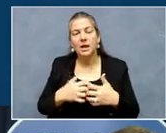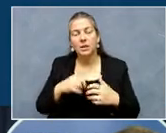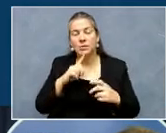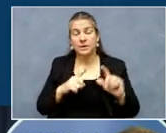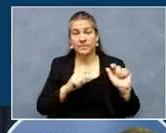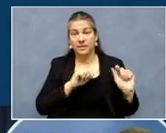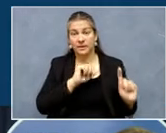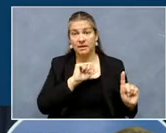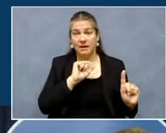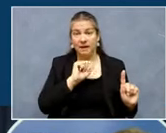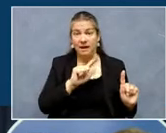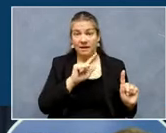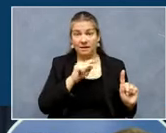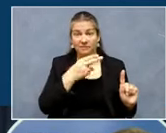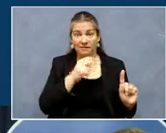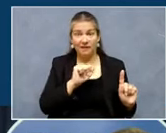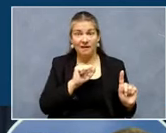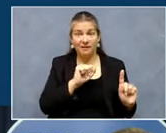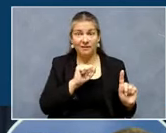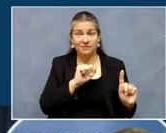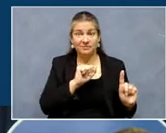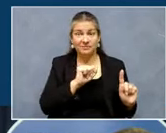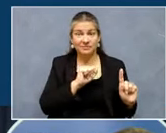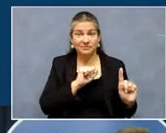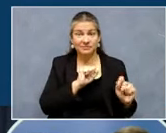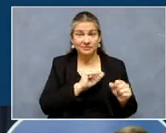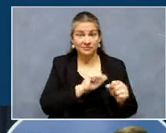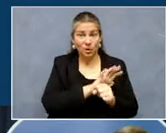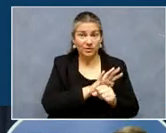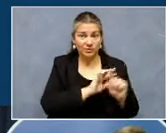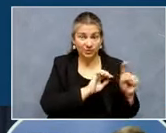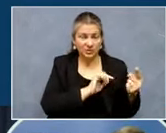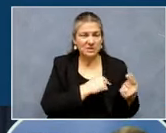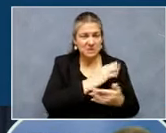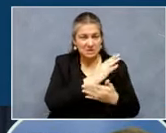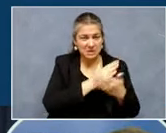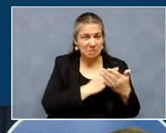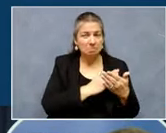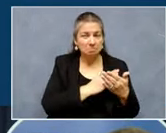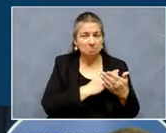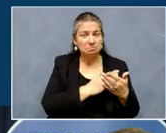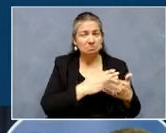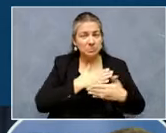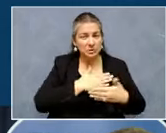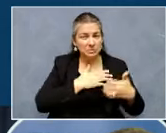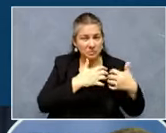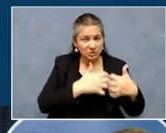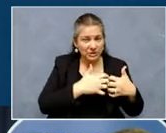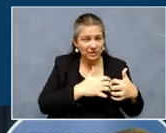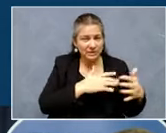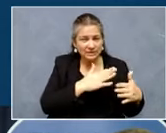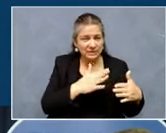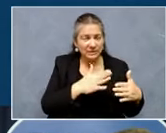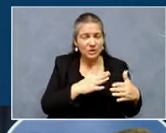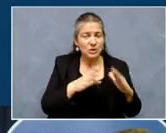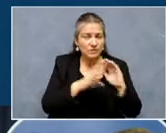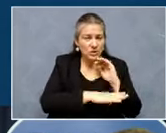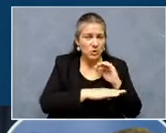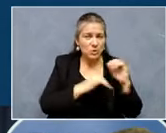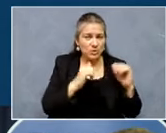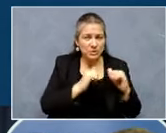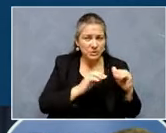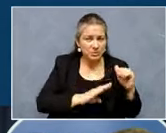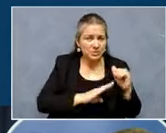some Kentuckians on a ventilator, and then we had that spike during the fall and the winter. But look at